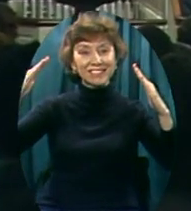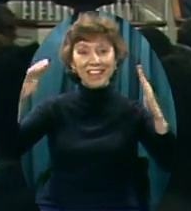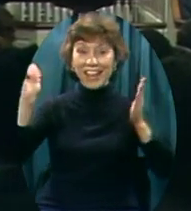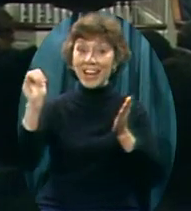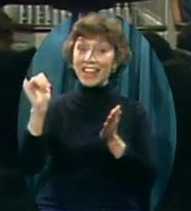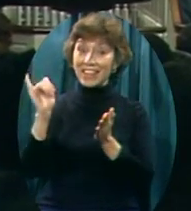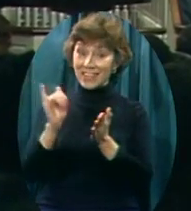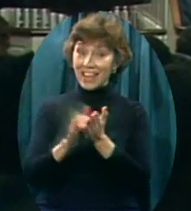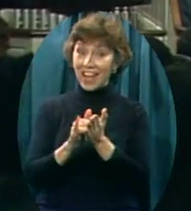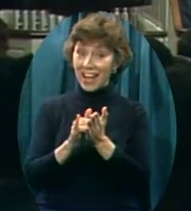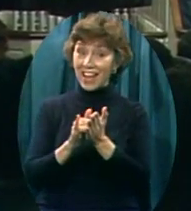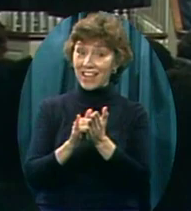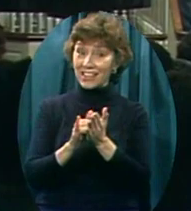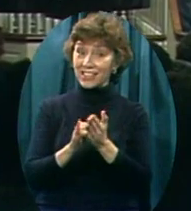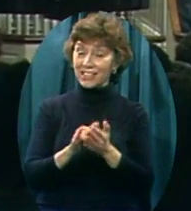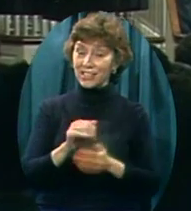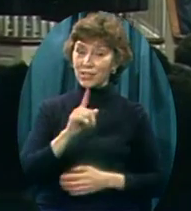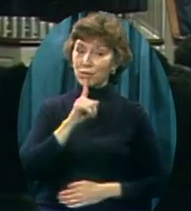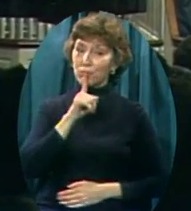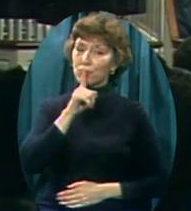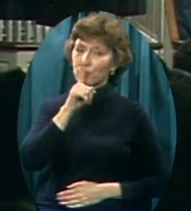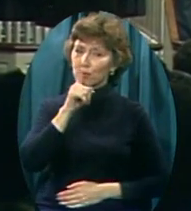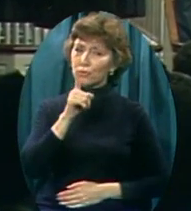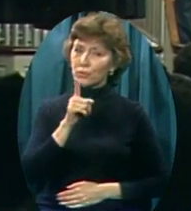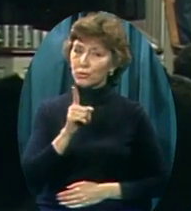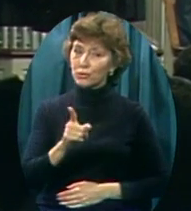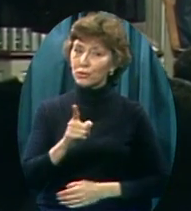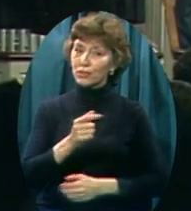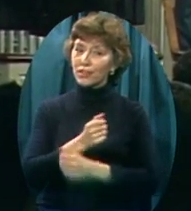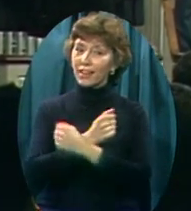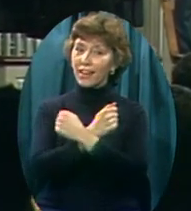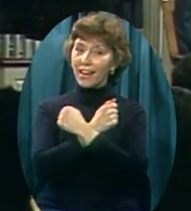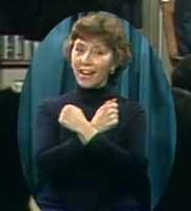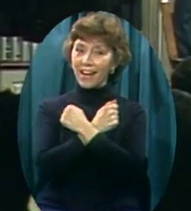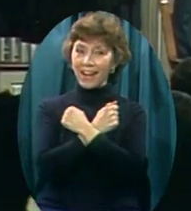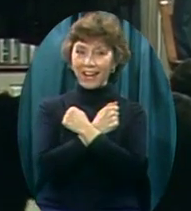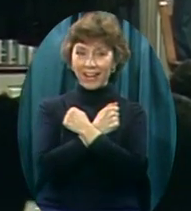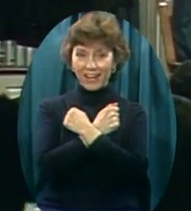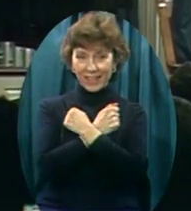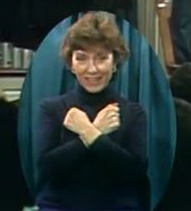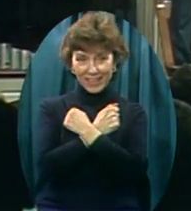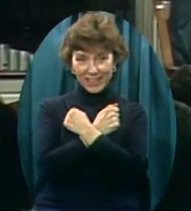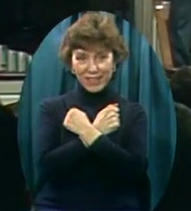If that isn't love